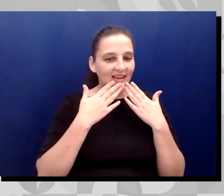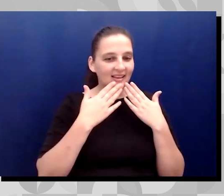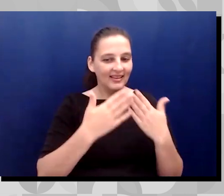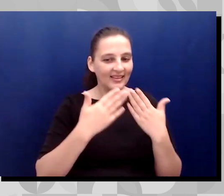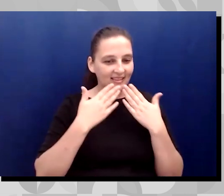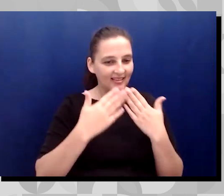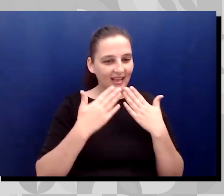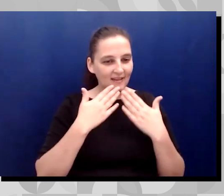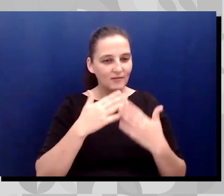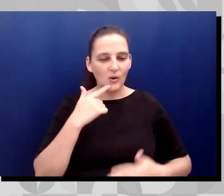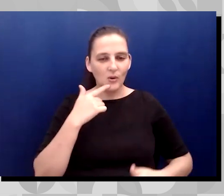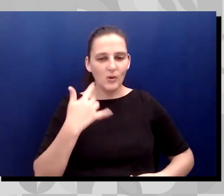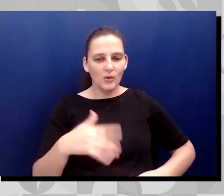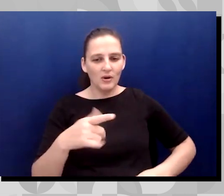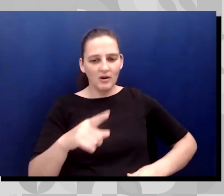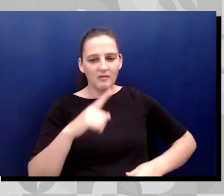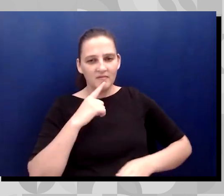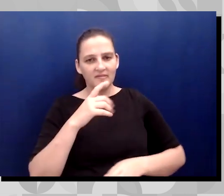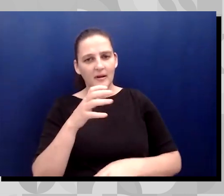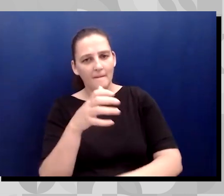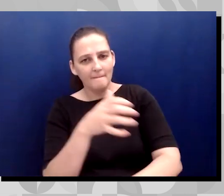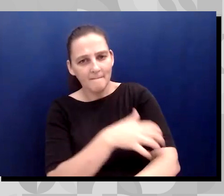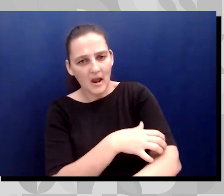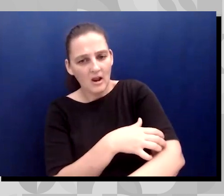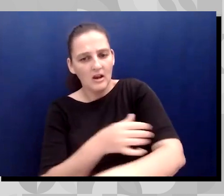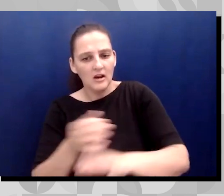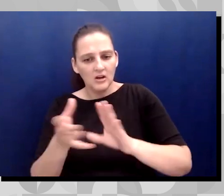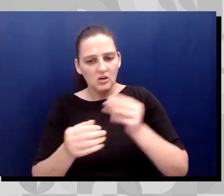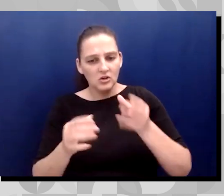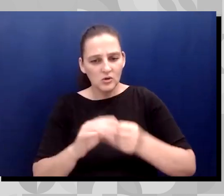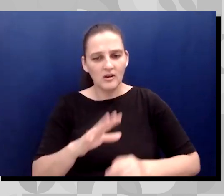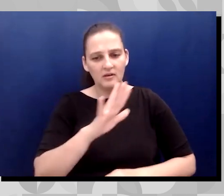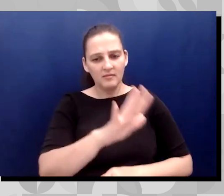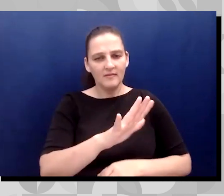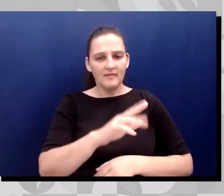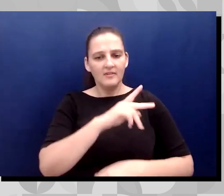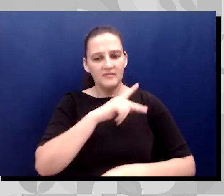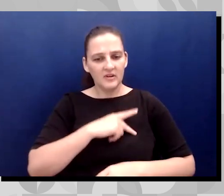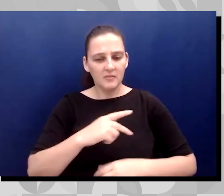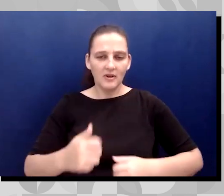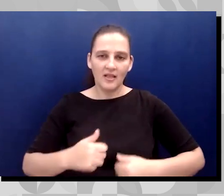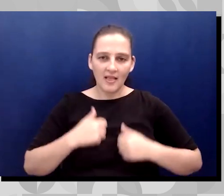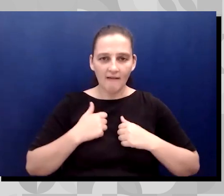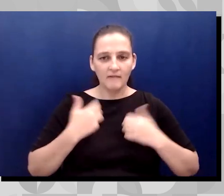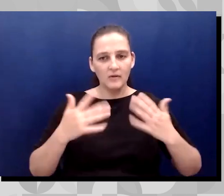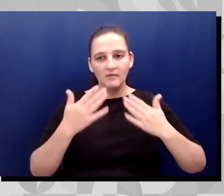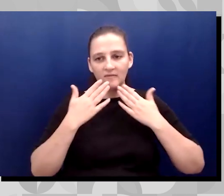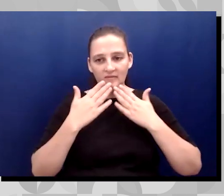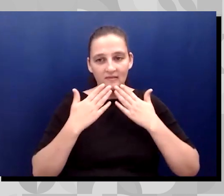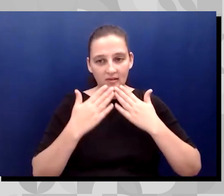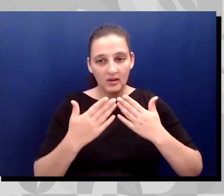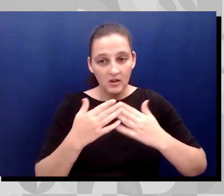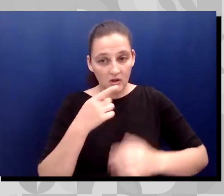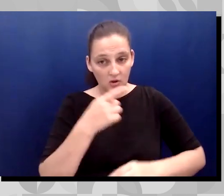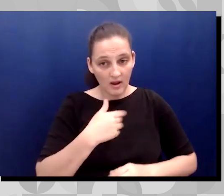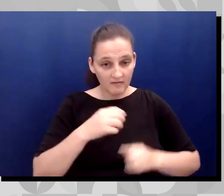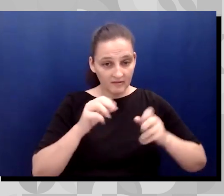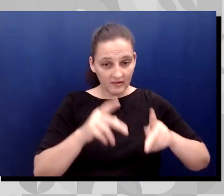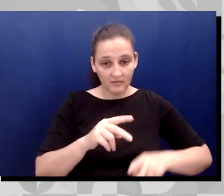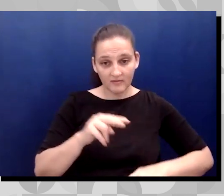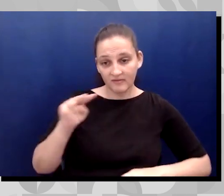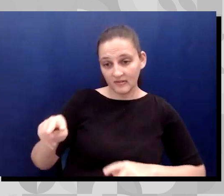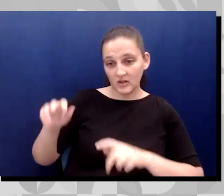story of perseverance and of your personal life. Thank you so much and I hope when you get an opportunity to go into the chat box and see